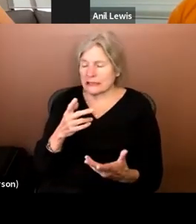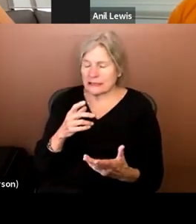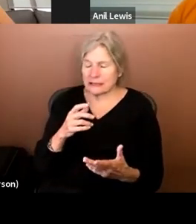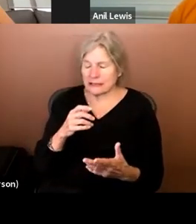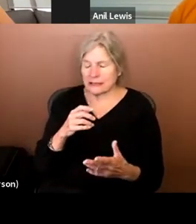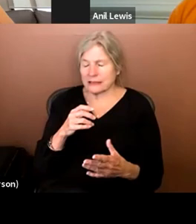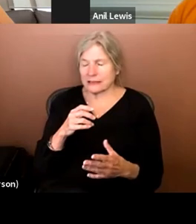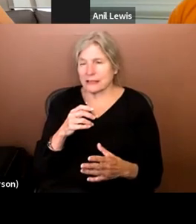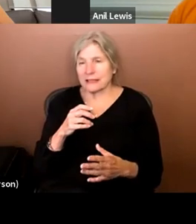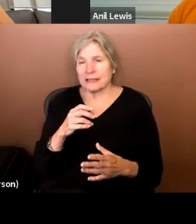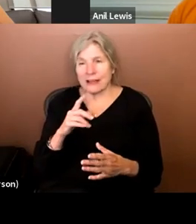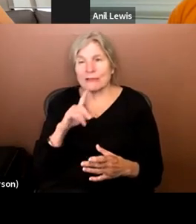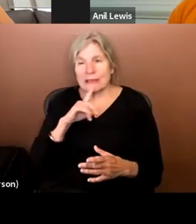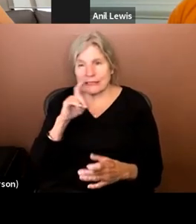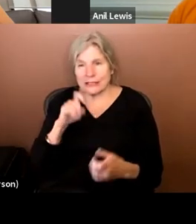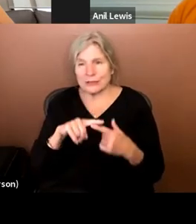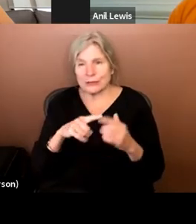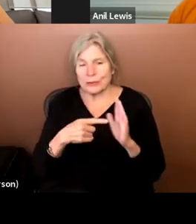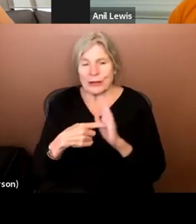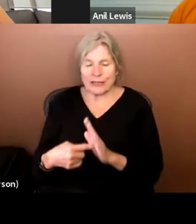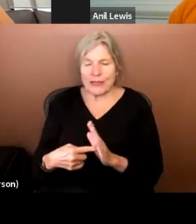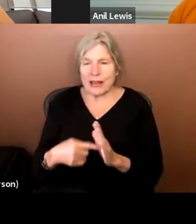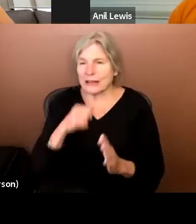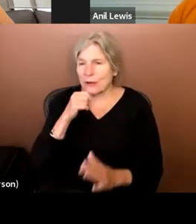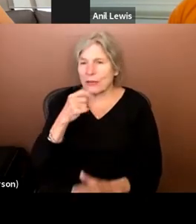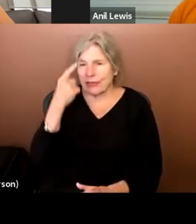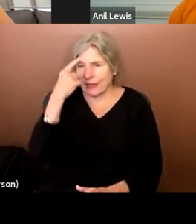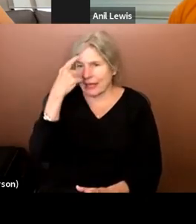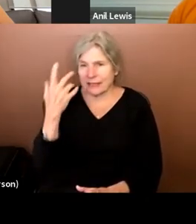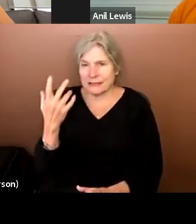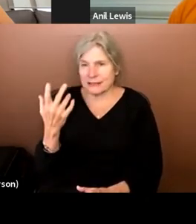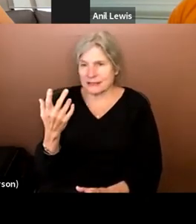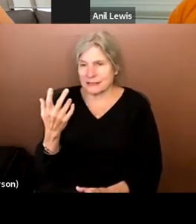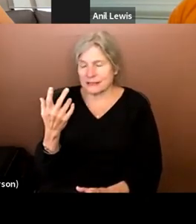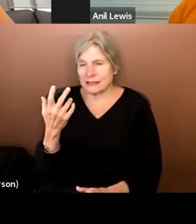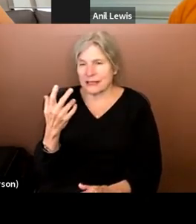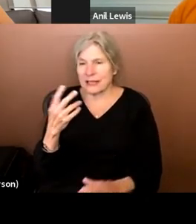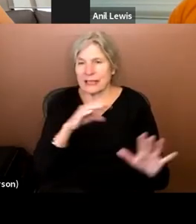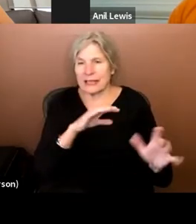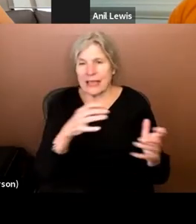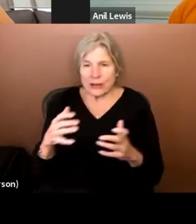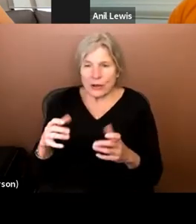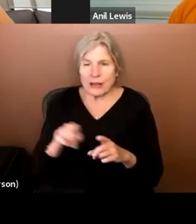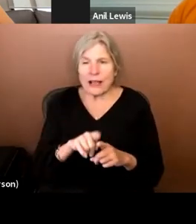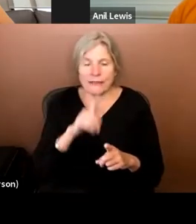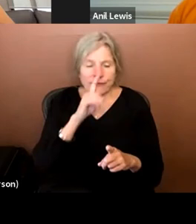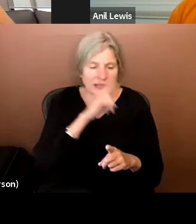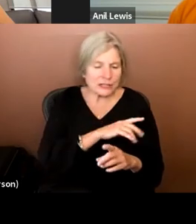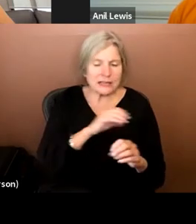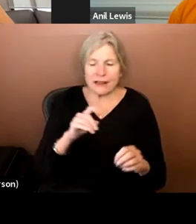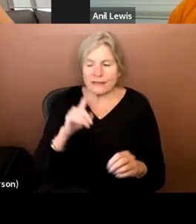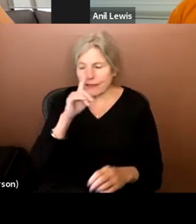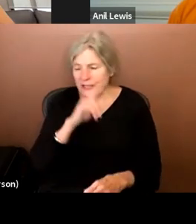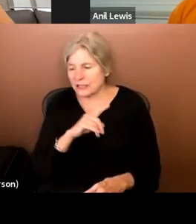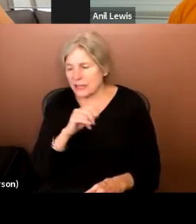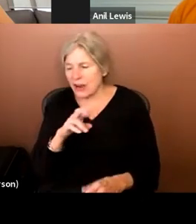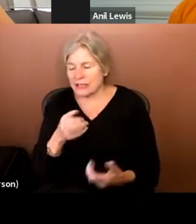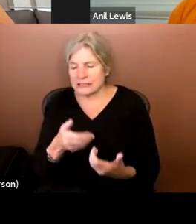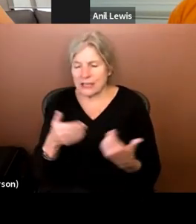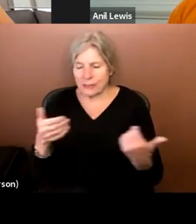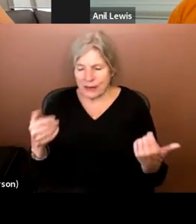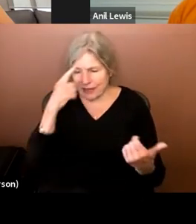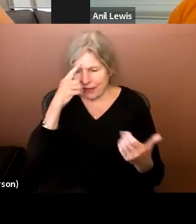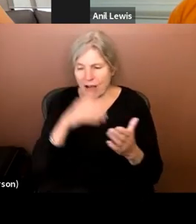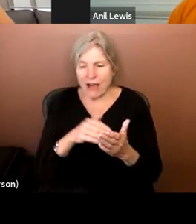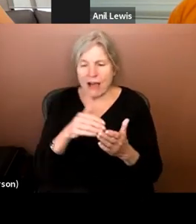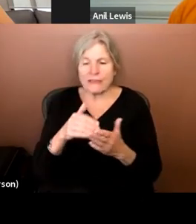literature professor to not also point out that I don't think it's, it's categories like fiction and nonfiction are necessarily discrete. I think very